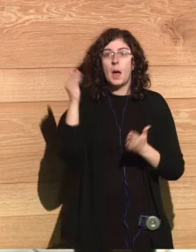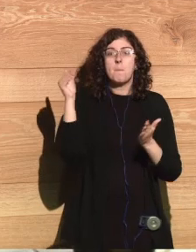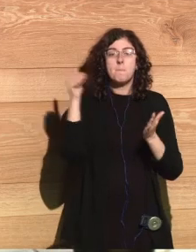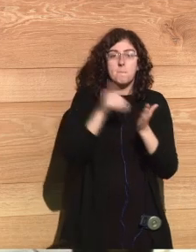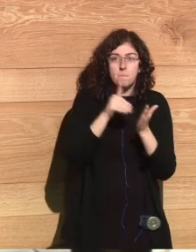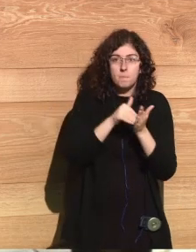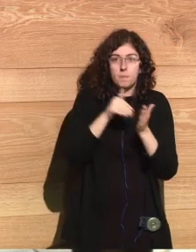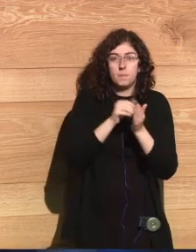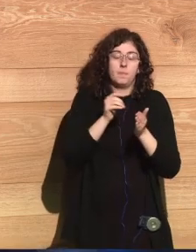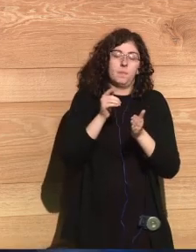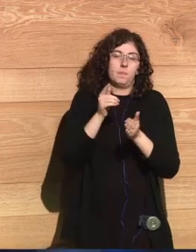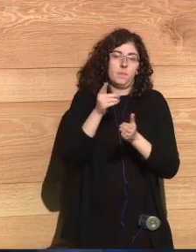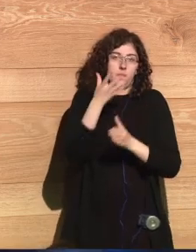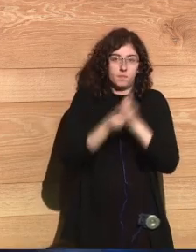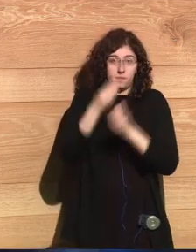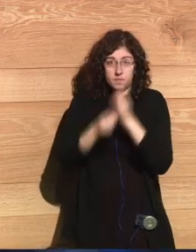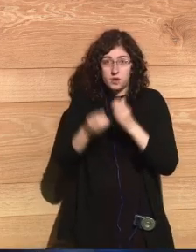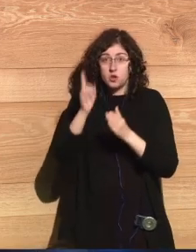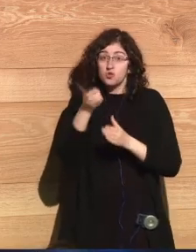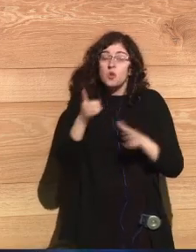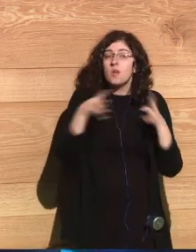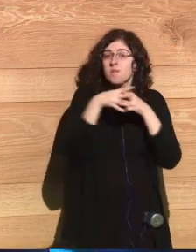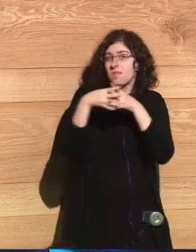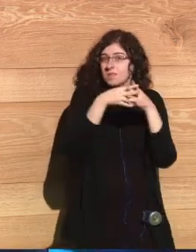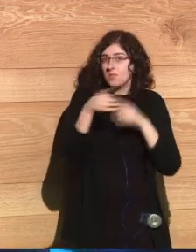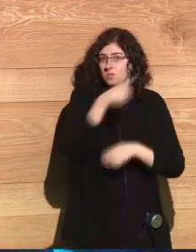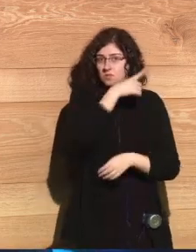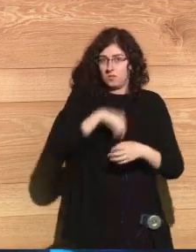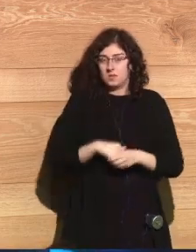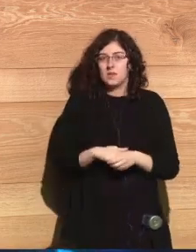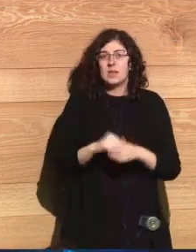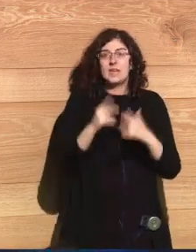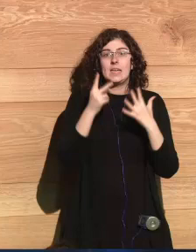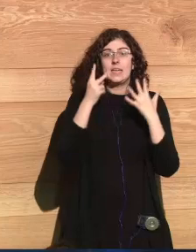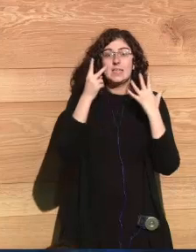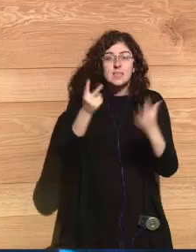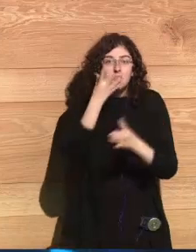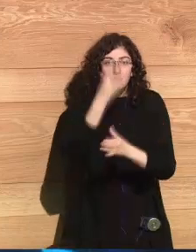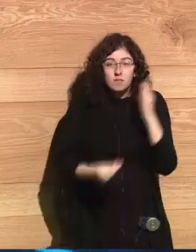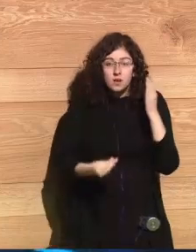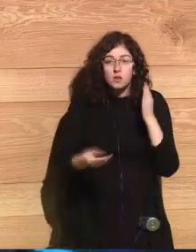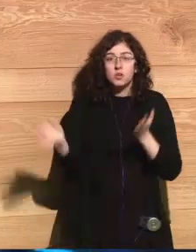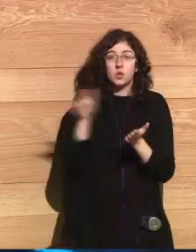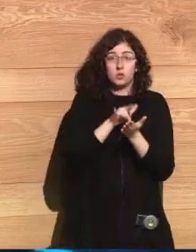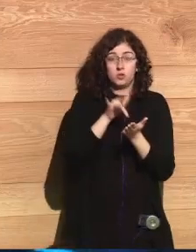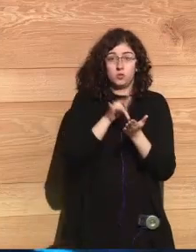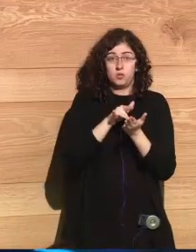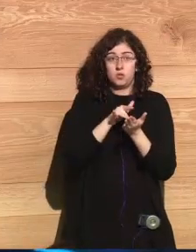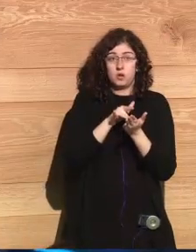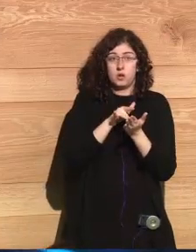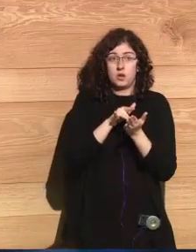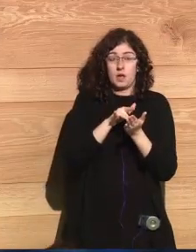There have been over 1,000 issues with nuclear weapons only in the U.S. and seven of those accidents,